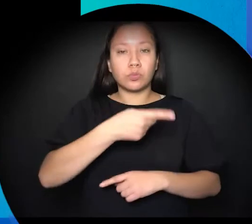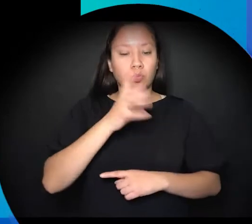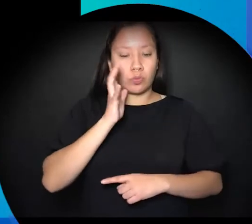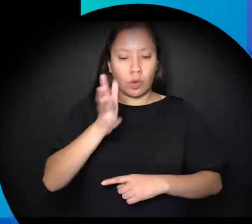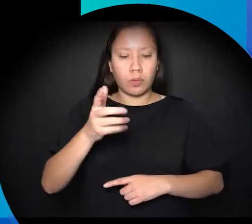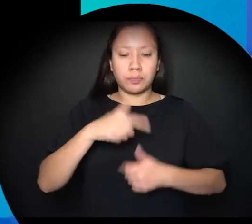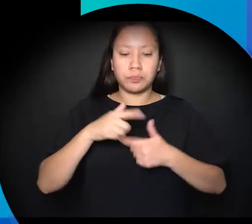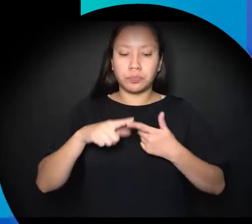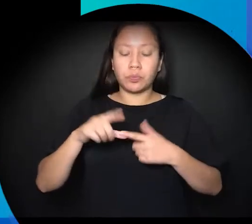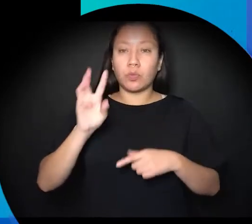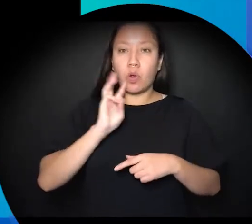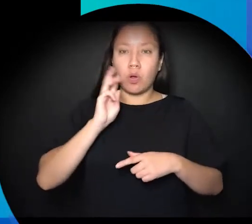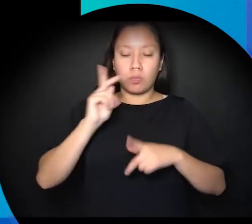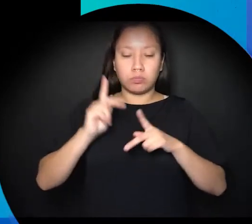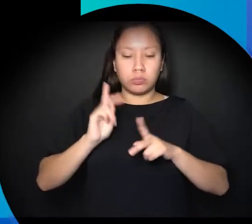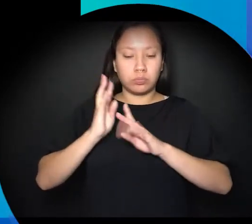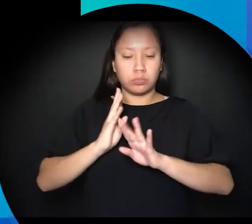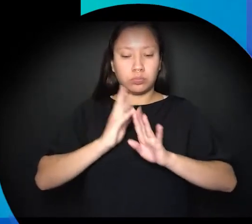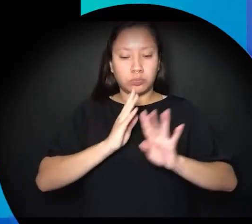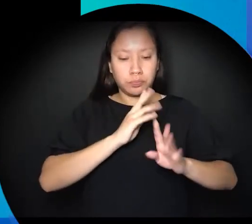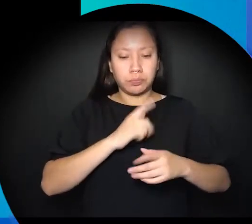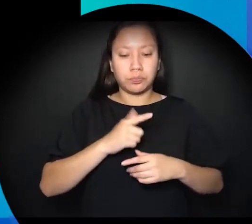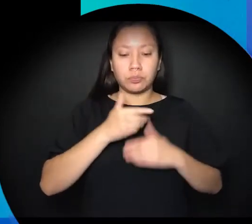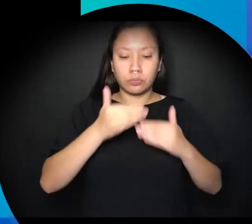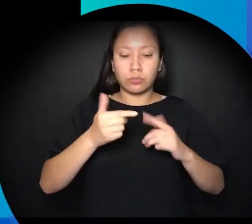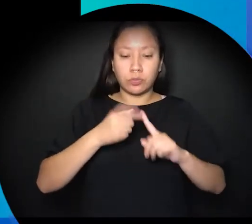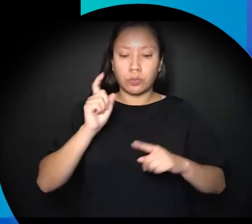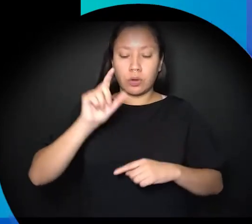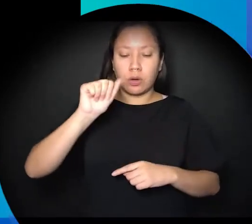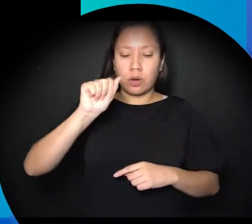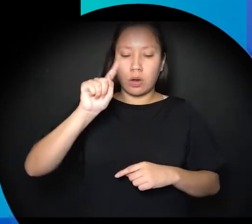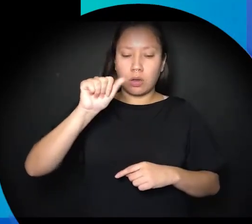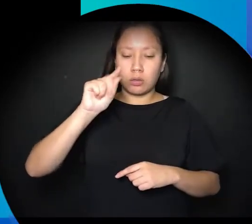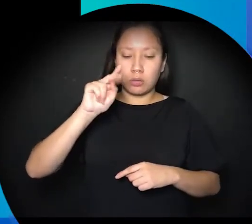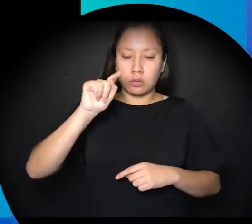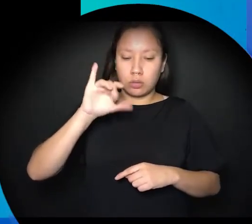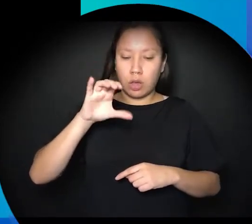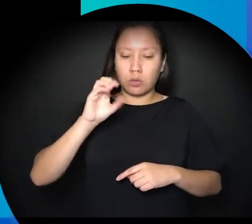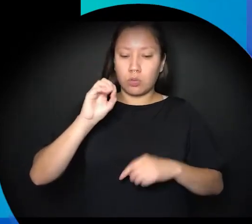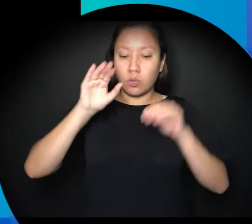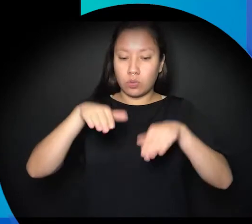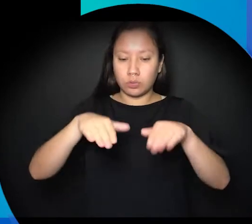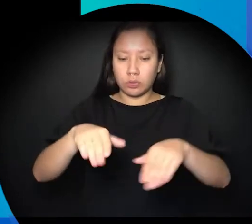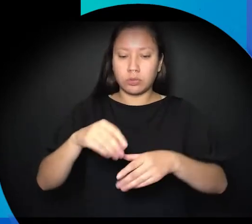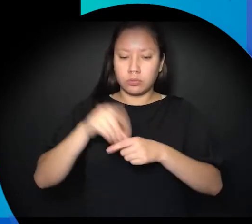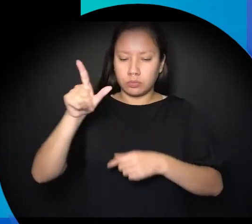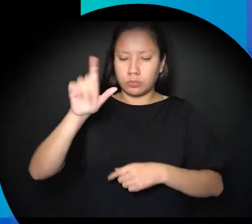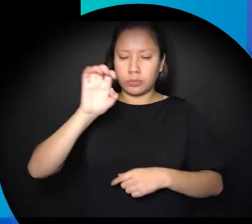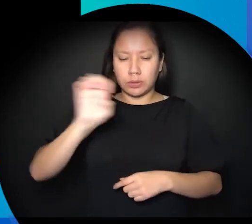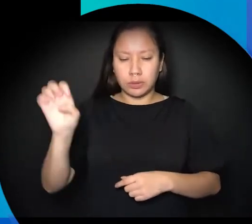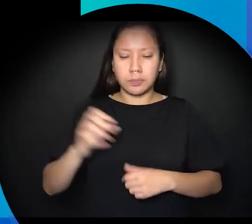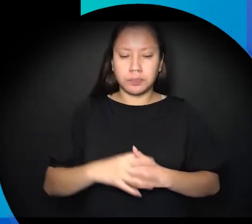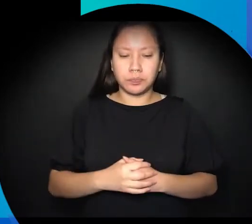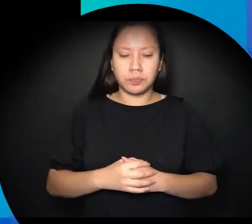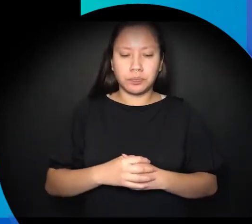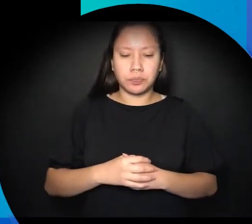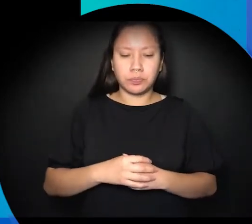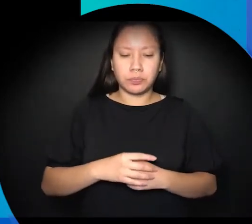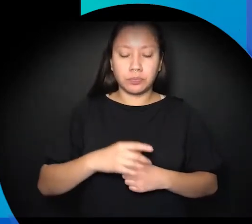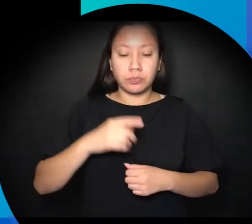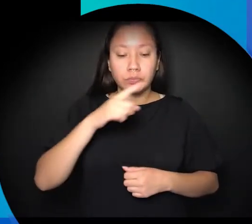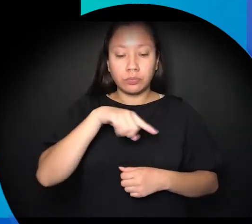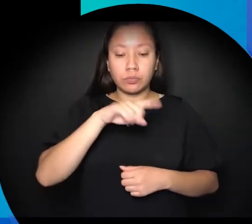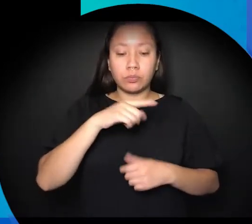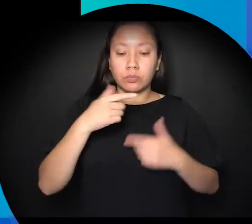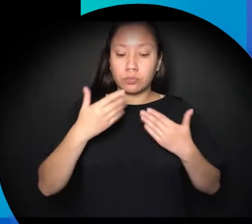Nukomis went through three knees and eleven pairs of sneakers walking for Nipi she got her knees replaced and is at